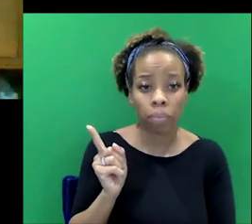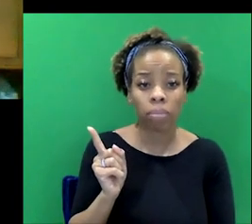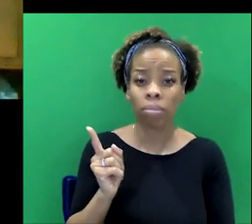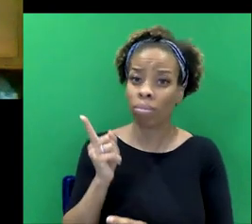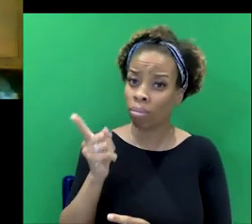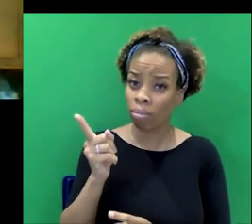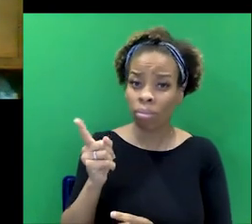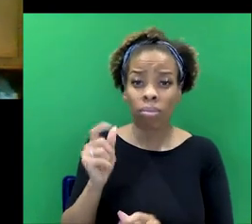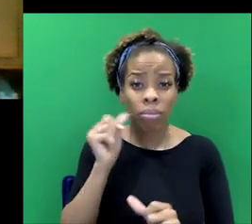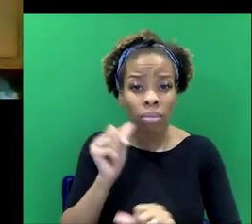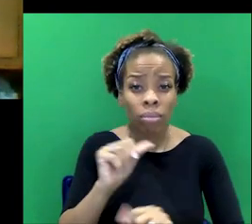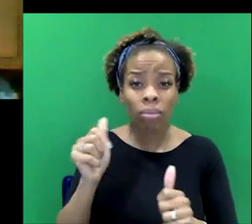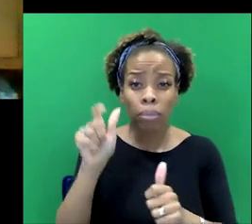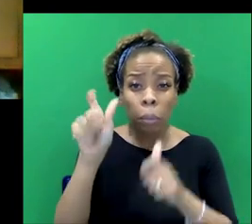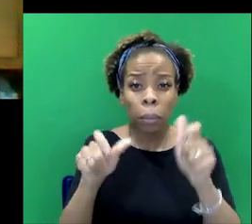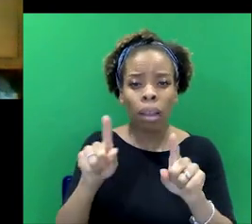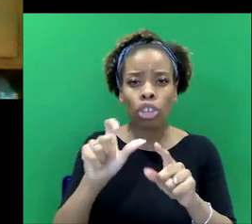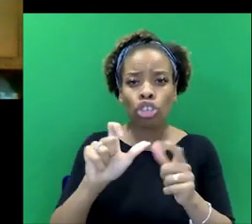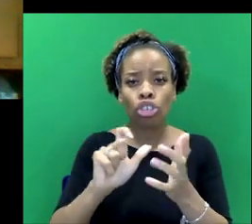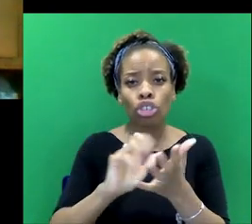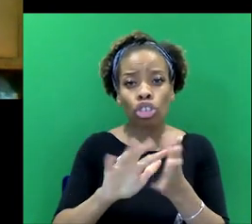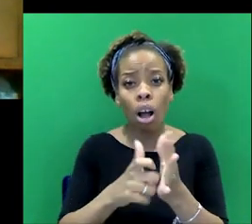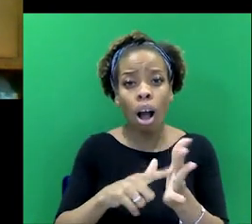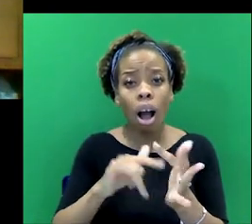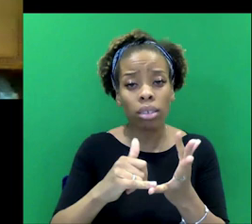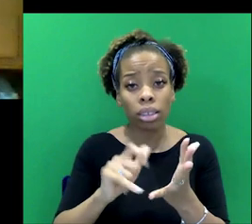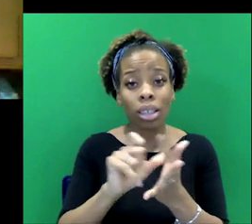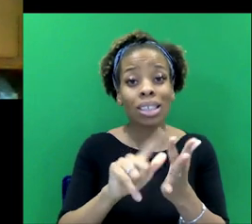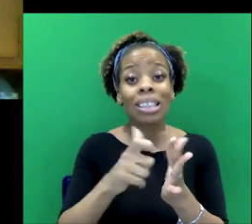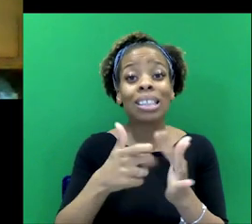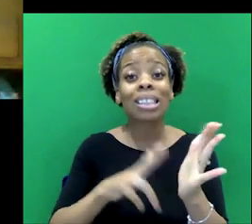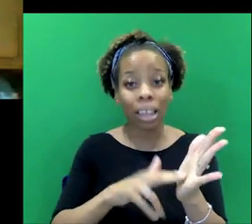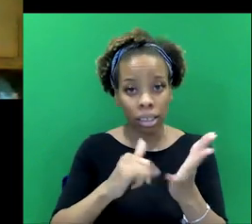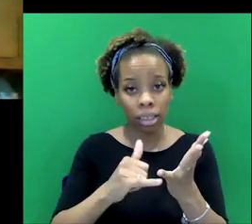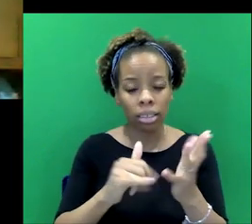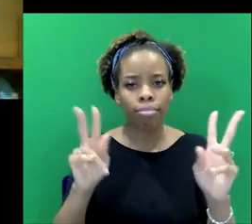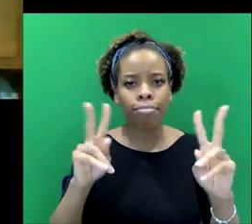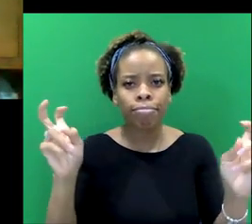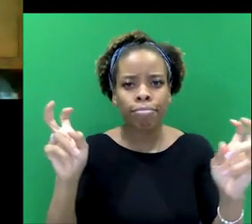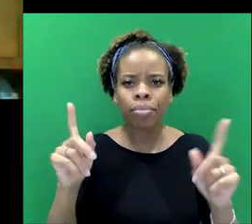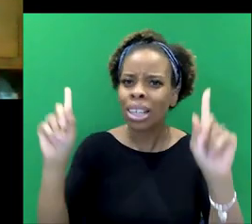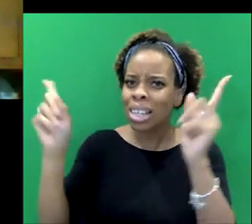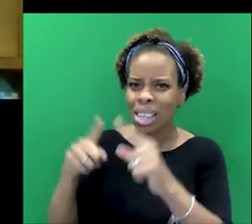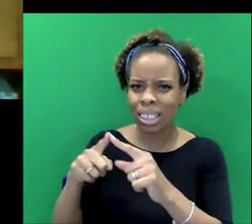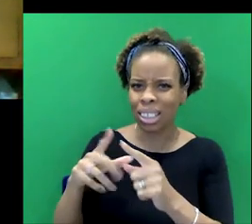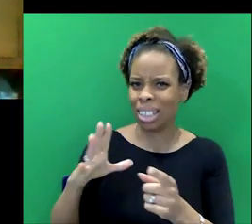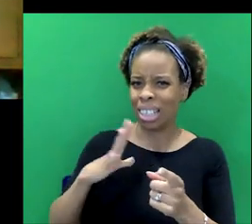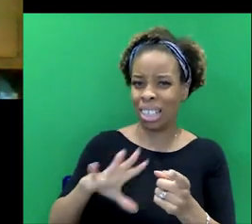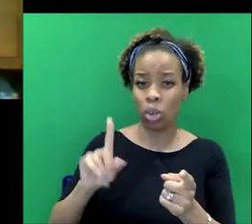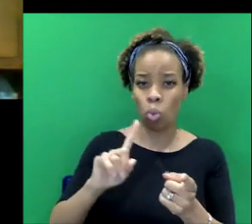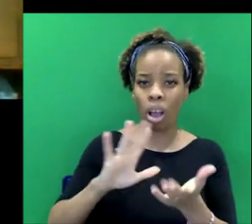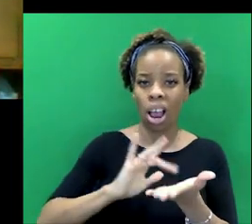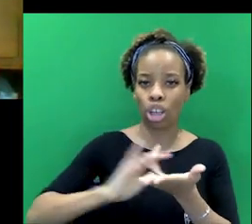beloved as Charles Dickens, describing Indians as needing to be exterminated.